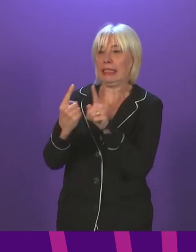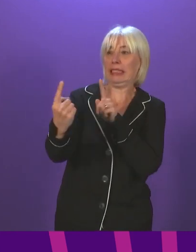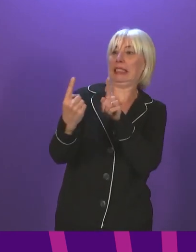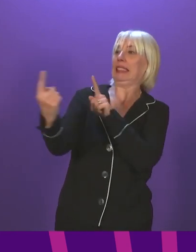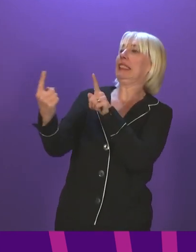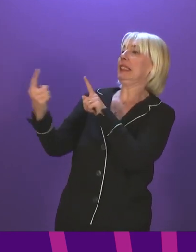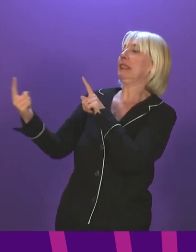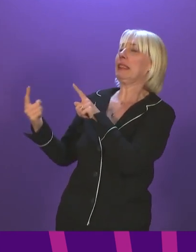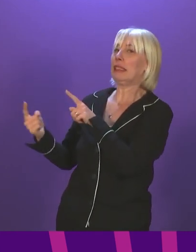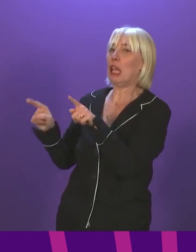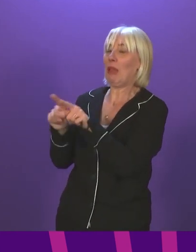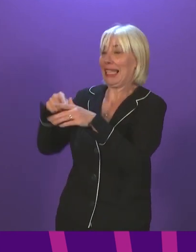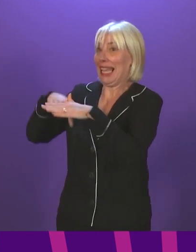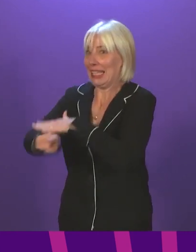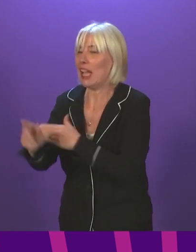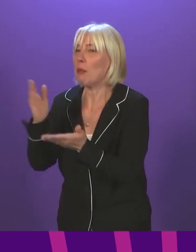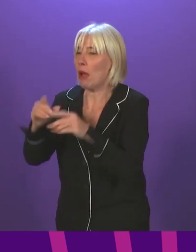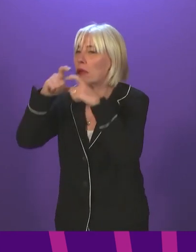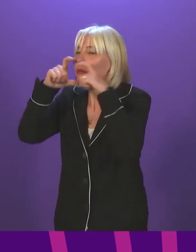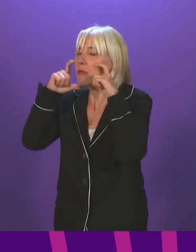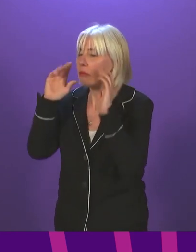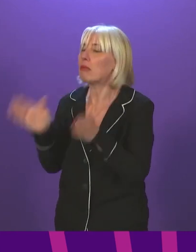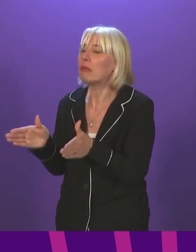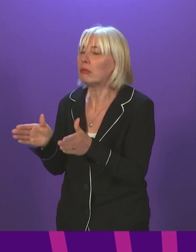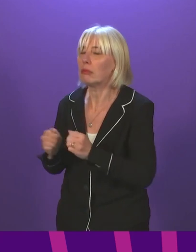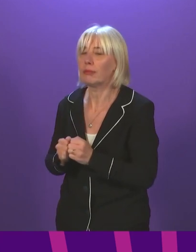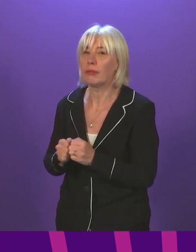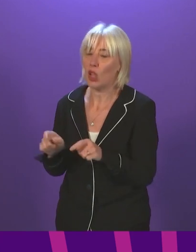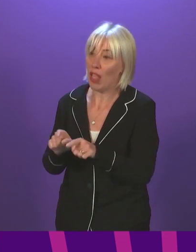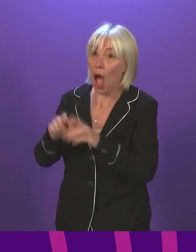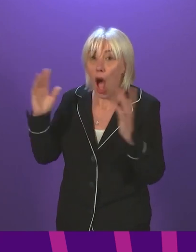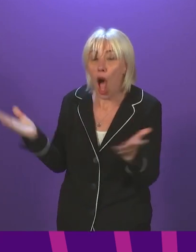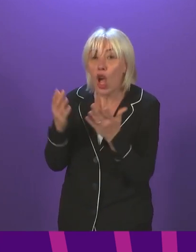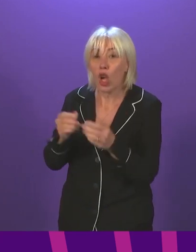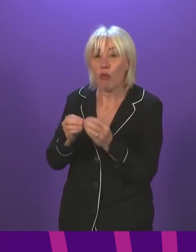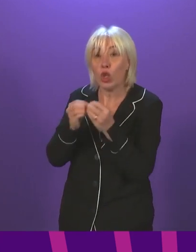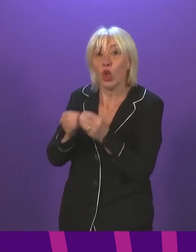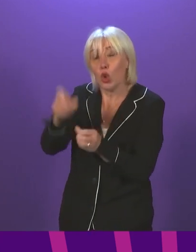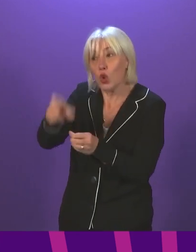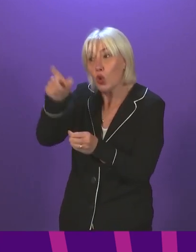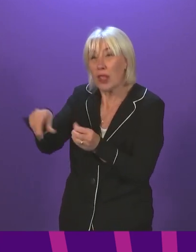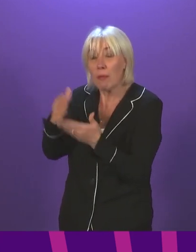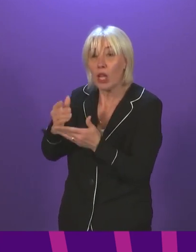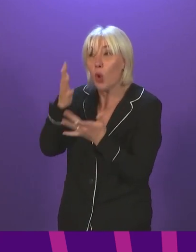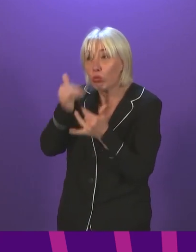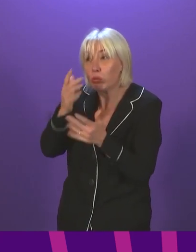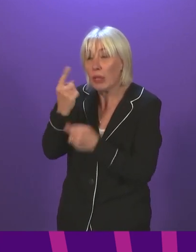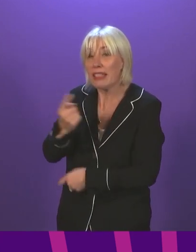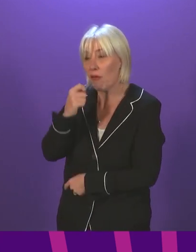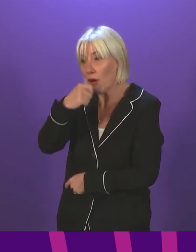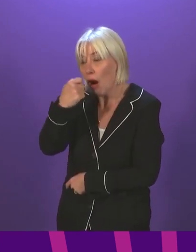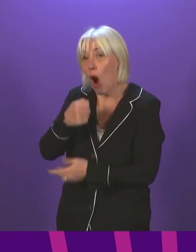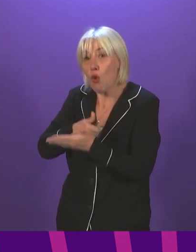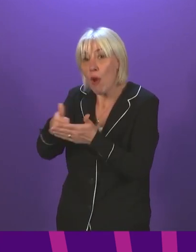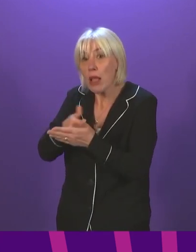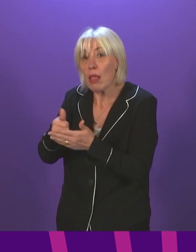required in indoor public spaces. We are also, of course, encouraging students to get tested regularly. Test kits are available on campuses